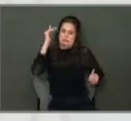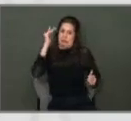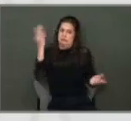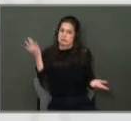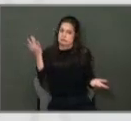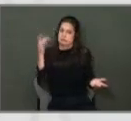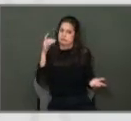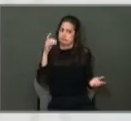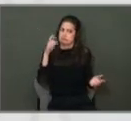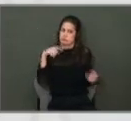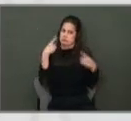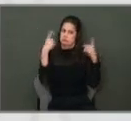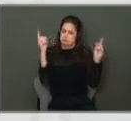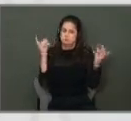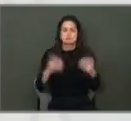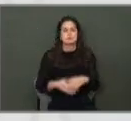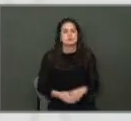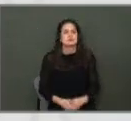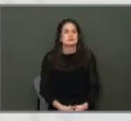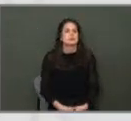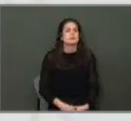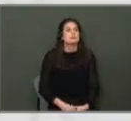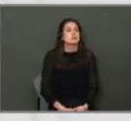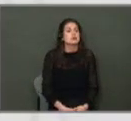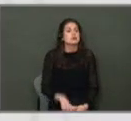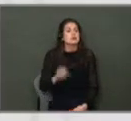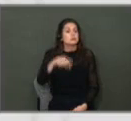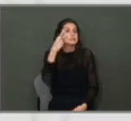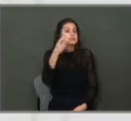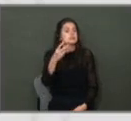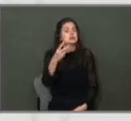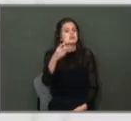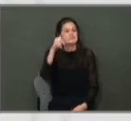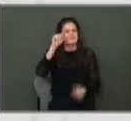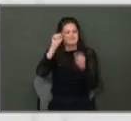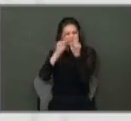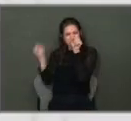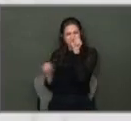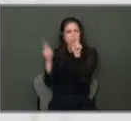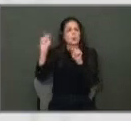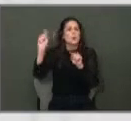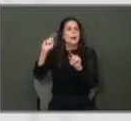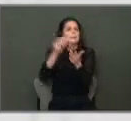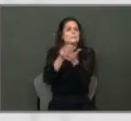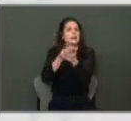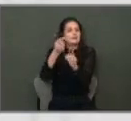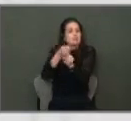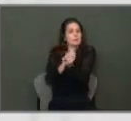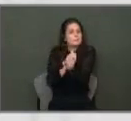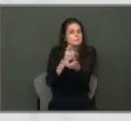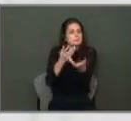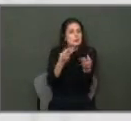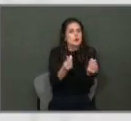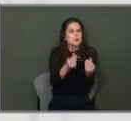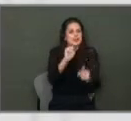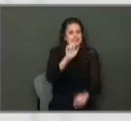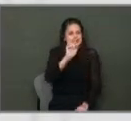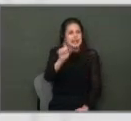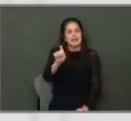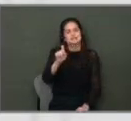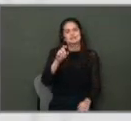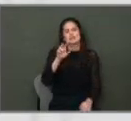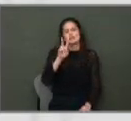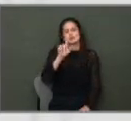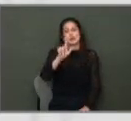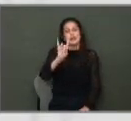and the council. And outside you see where we get our money. Property tax represents 28